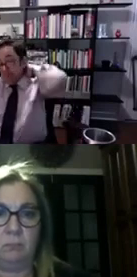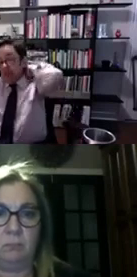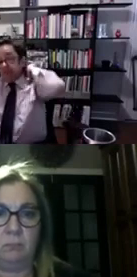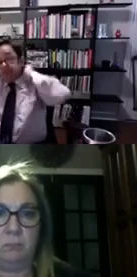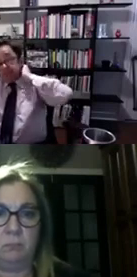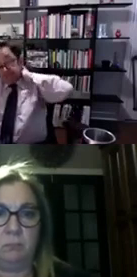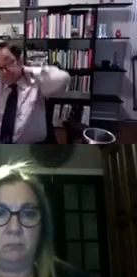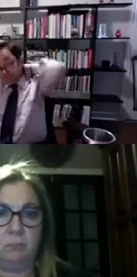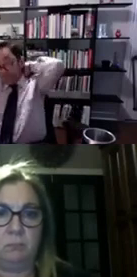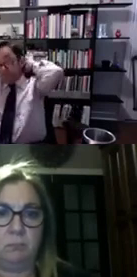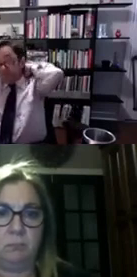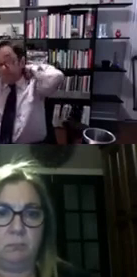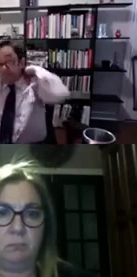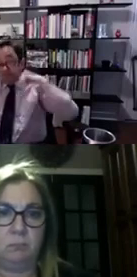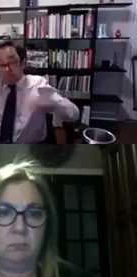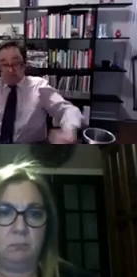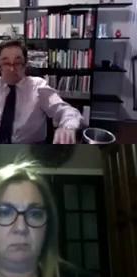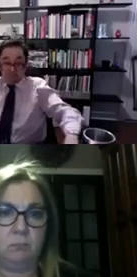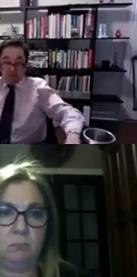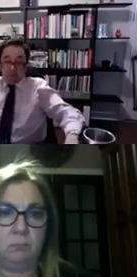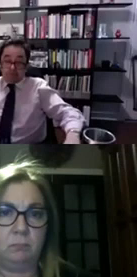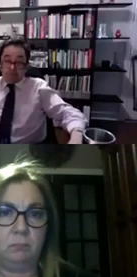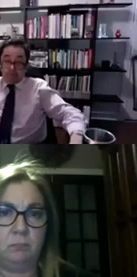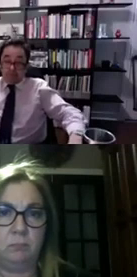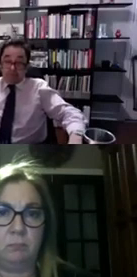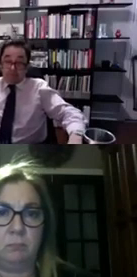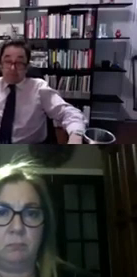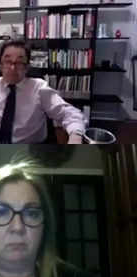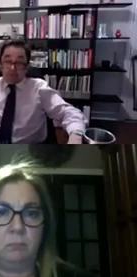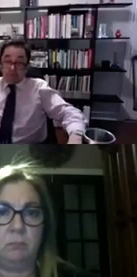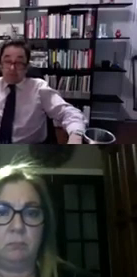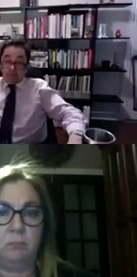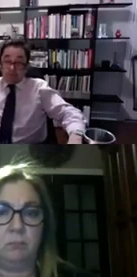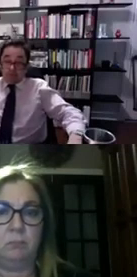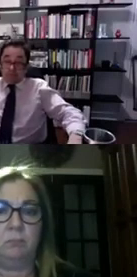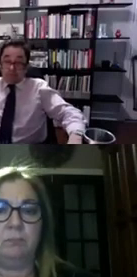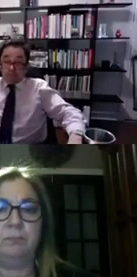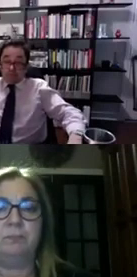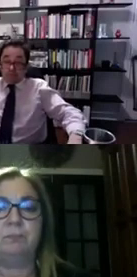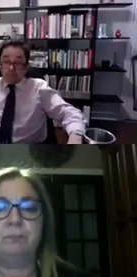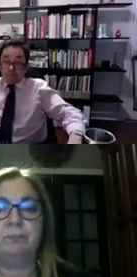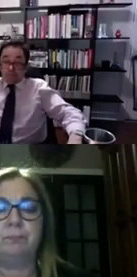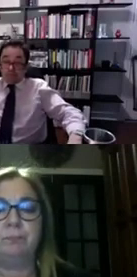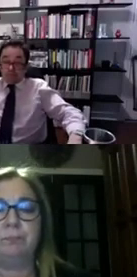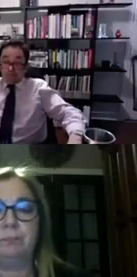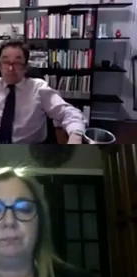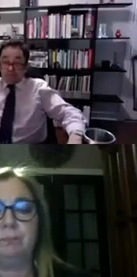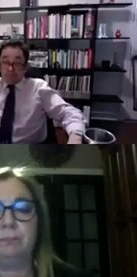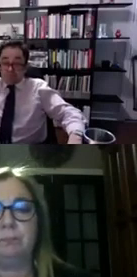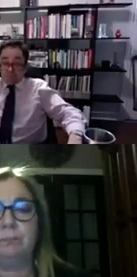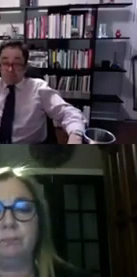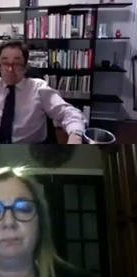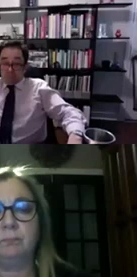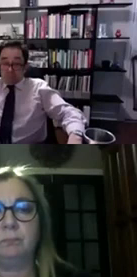way as a sector in neurodevelopmental disabilities for sure great point um